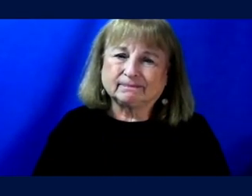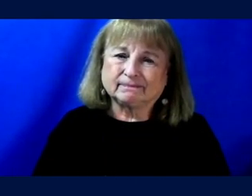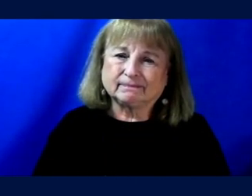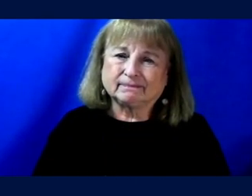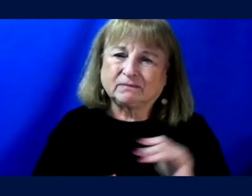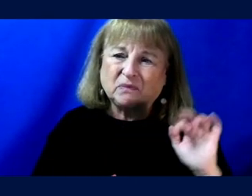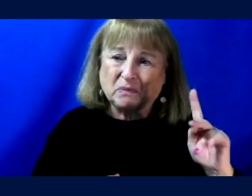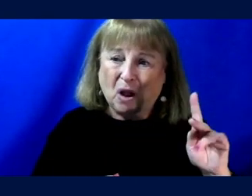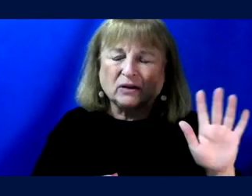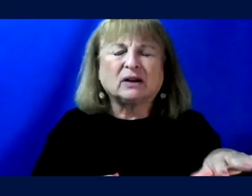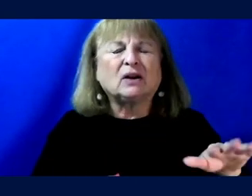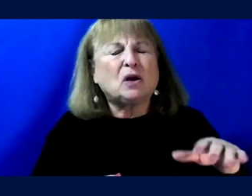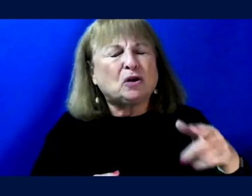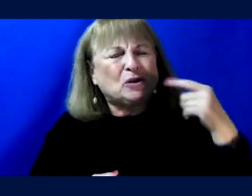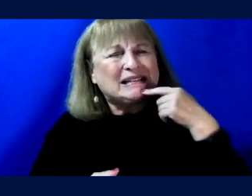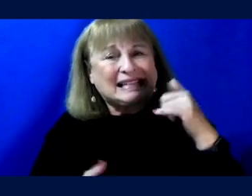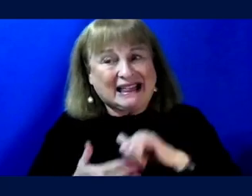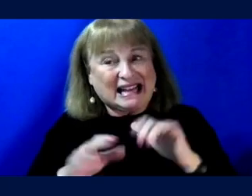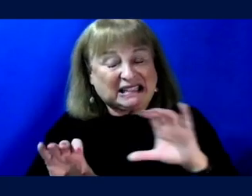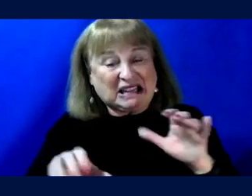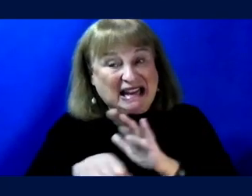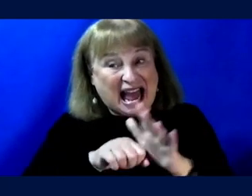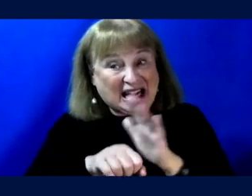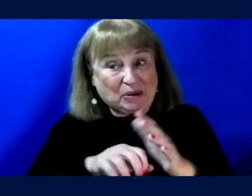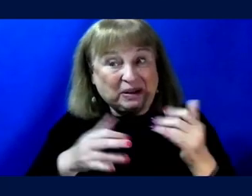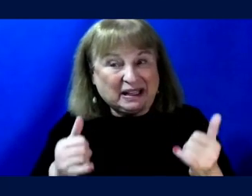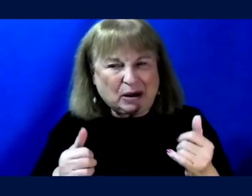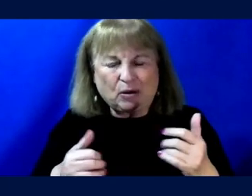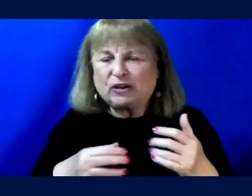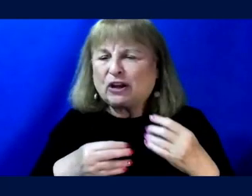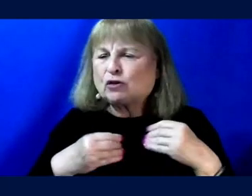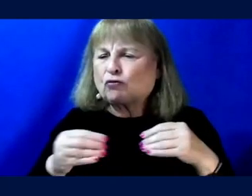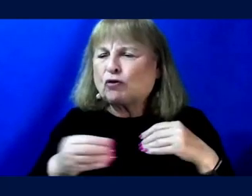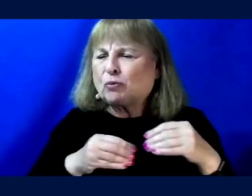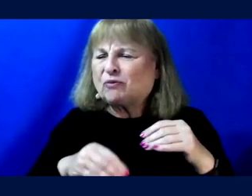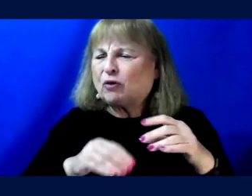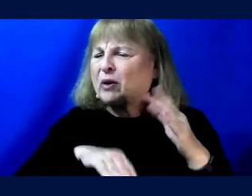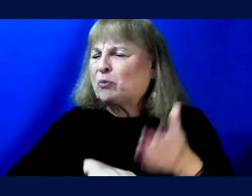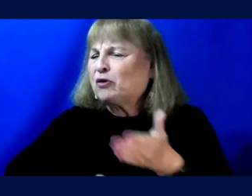Would you say that it's being done adequately or that there's room for improvement?